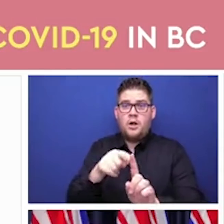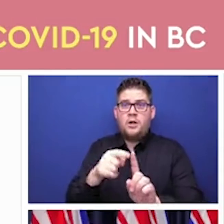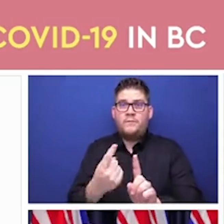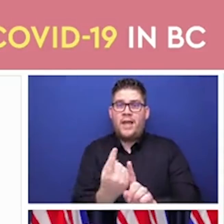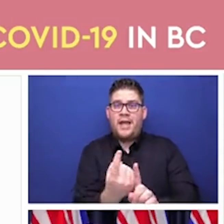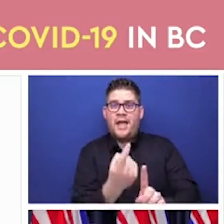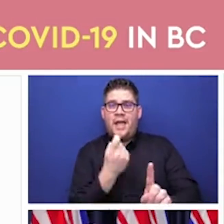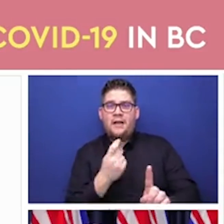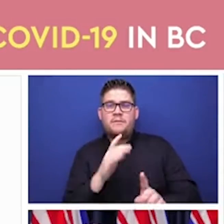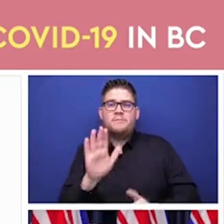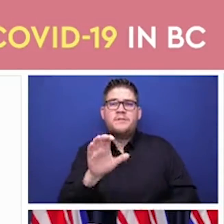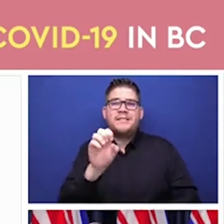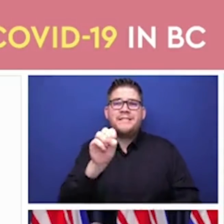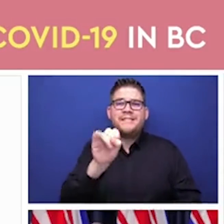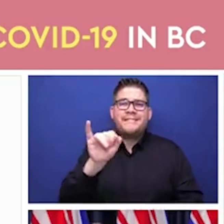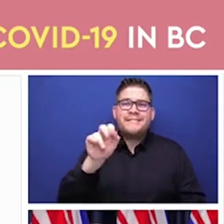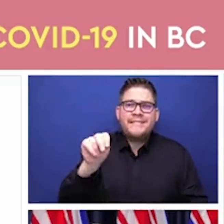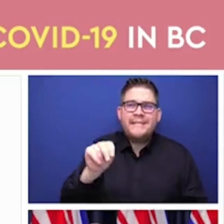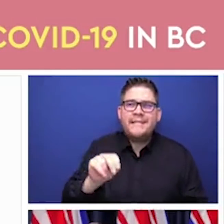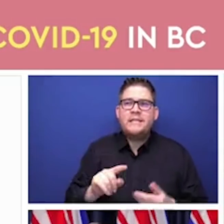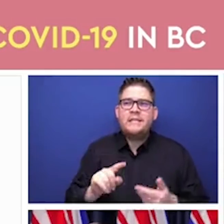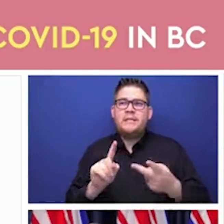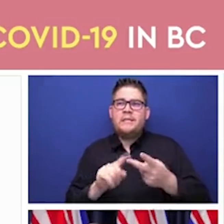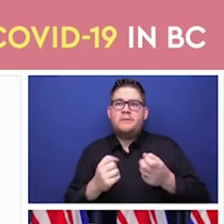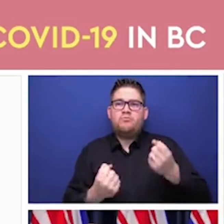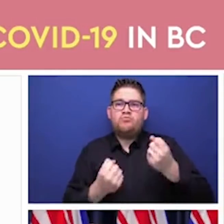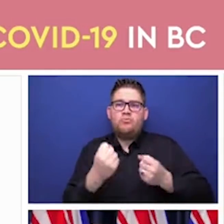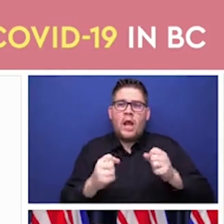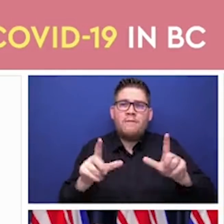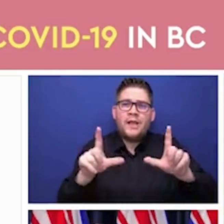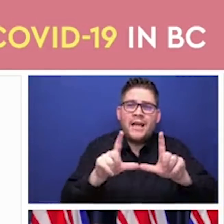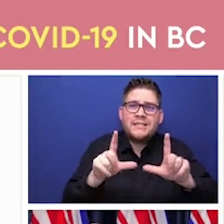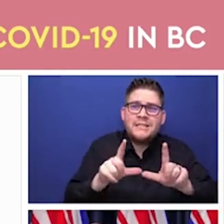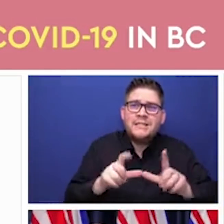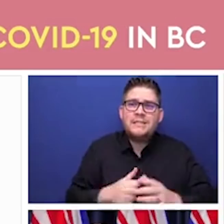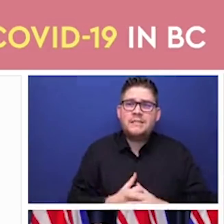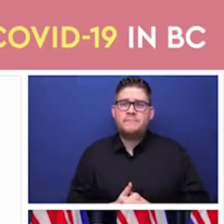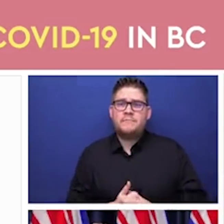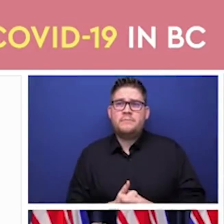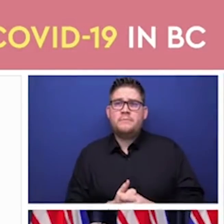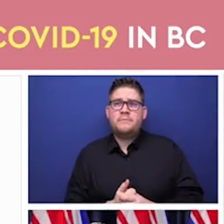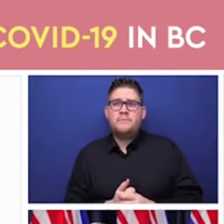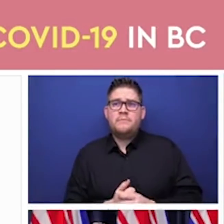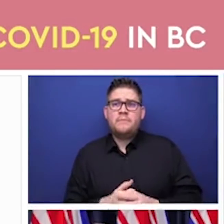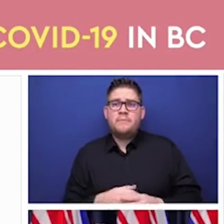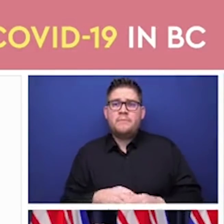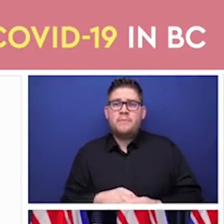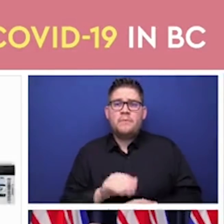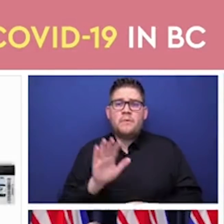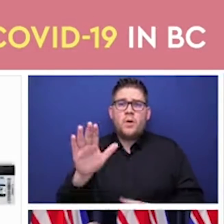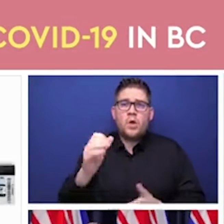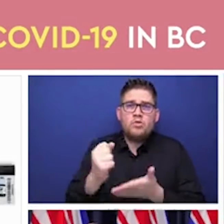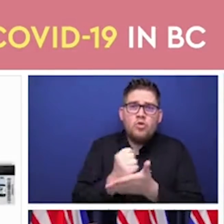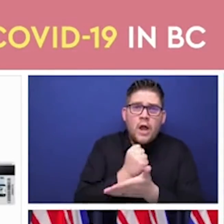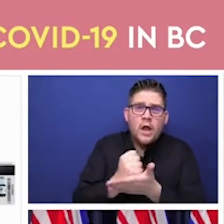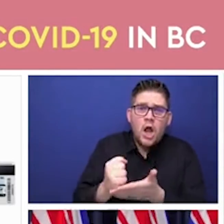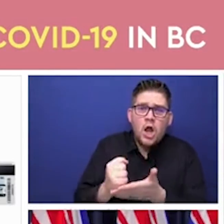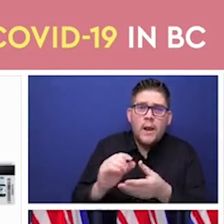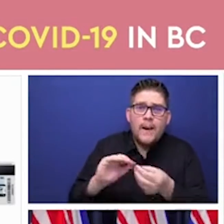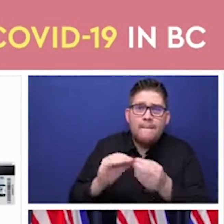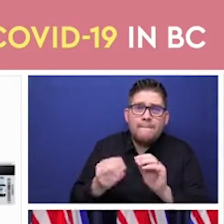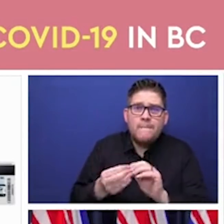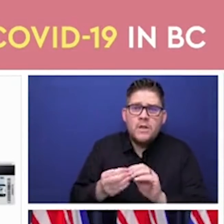phone call. And then they're on the wrong number, and they need to get off the call and find out the right number to call, because that will not happen.